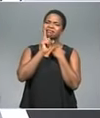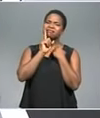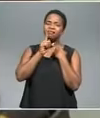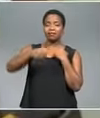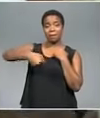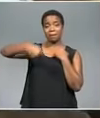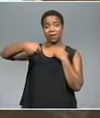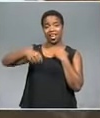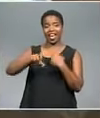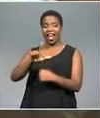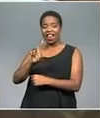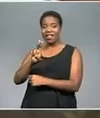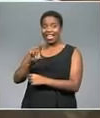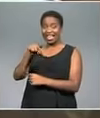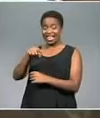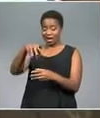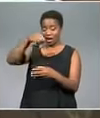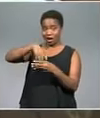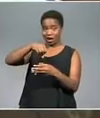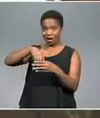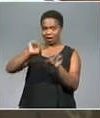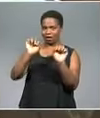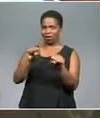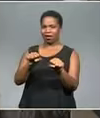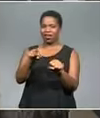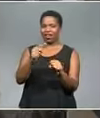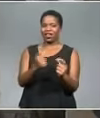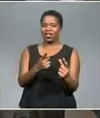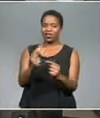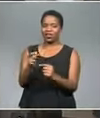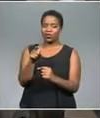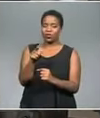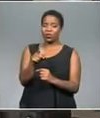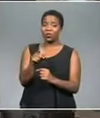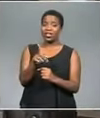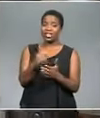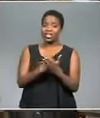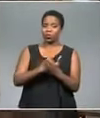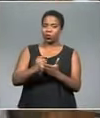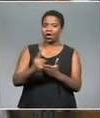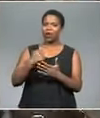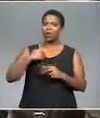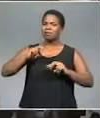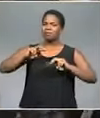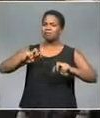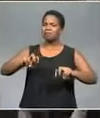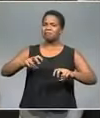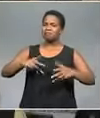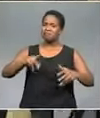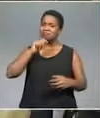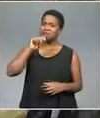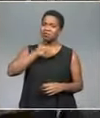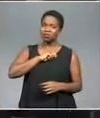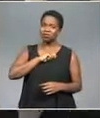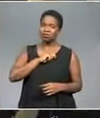The Louis Vuitton bag made an unceremonious debut at the stake capture inquiry this week. We investigate if it really